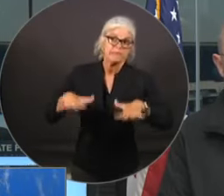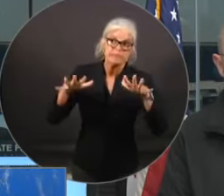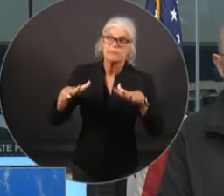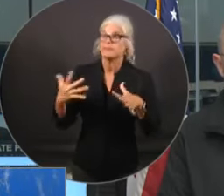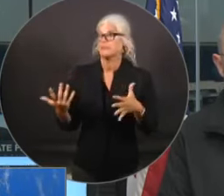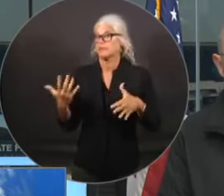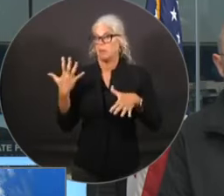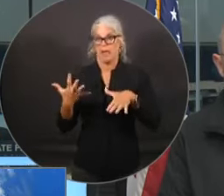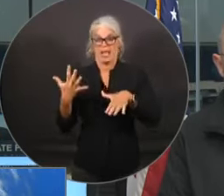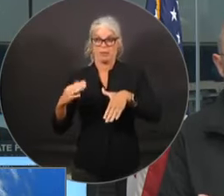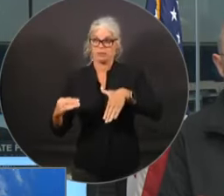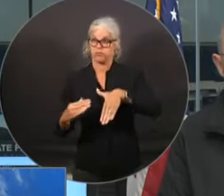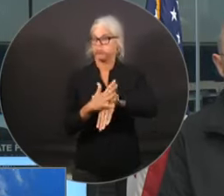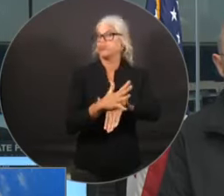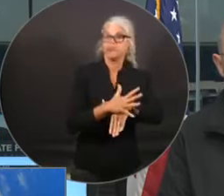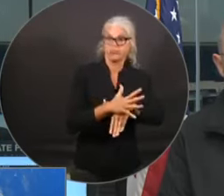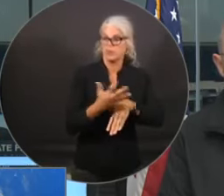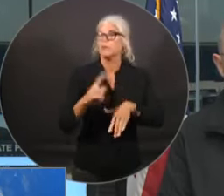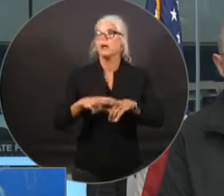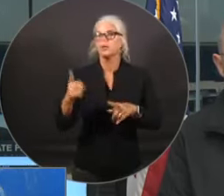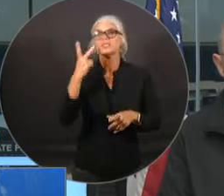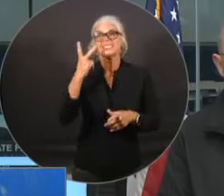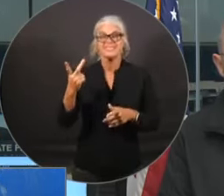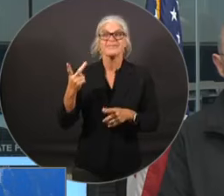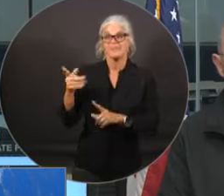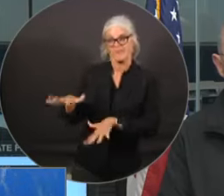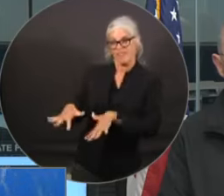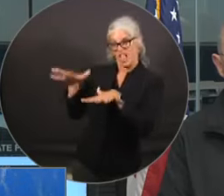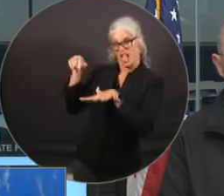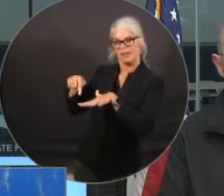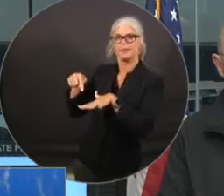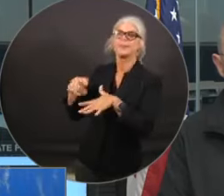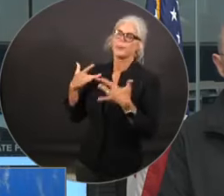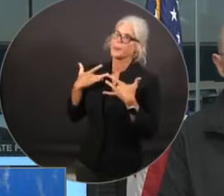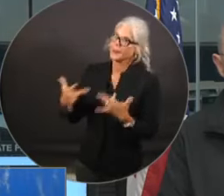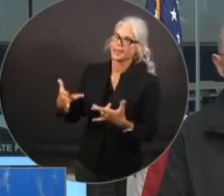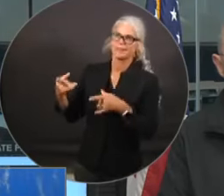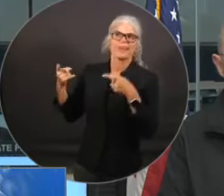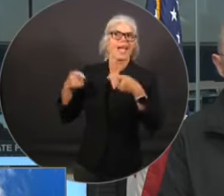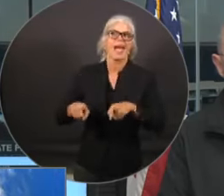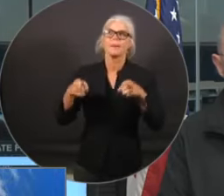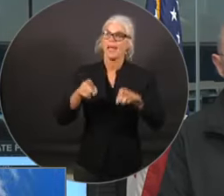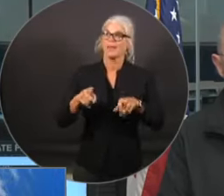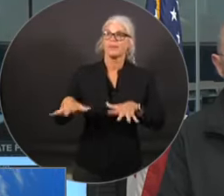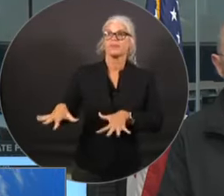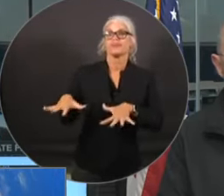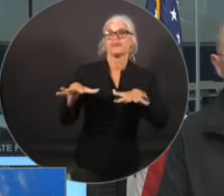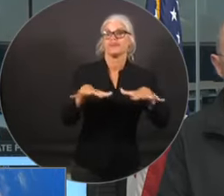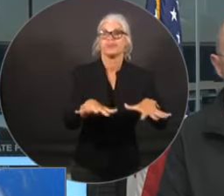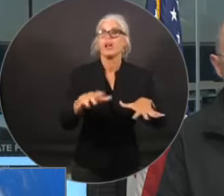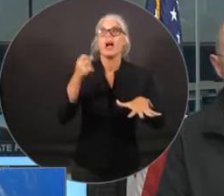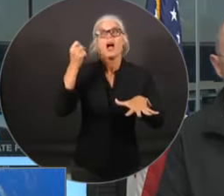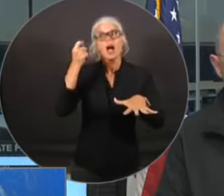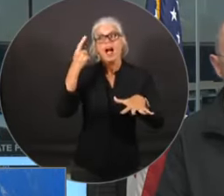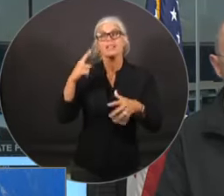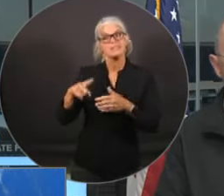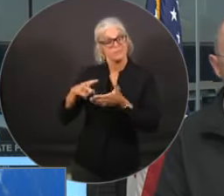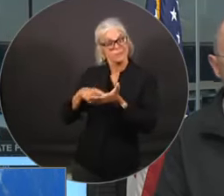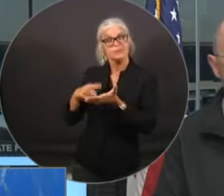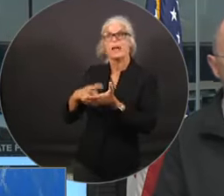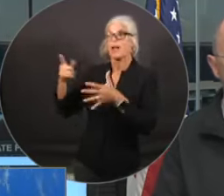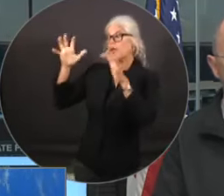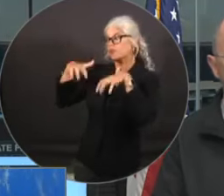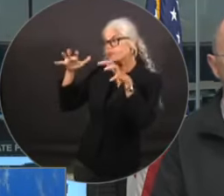see, but you could also see flooding that happens days afterwards after the storm passes. Do